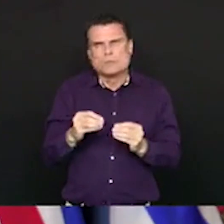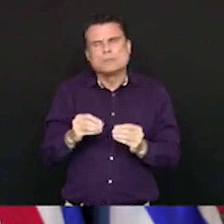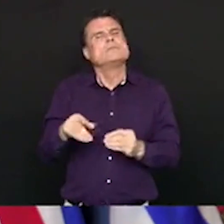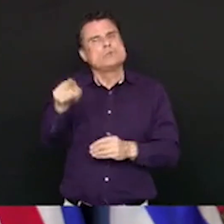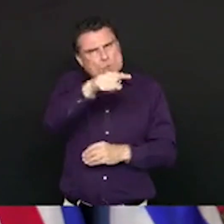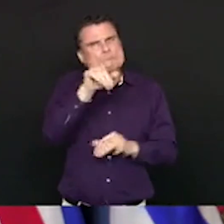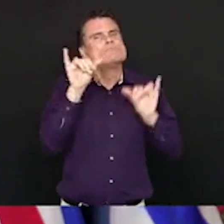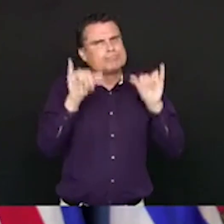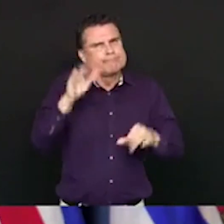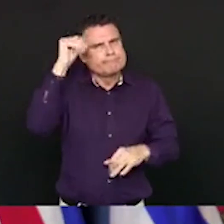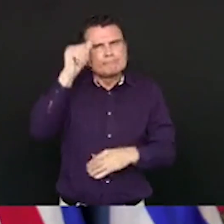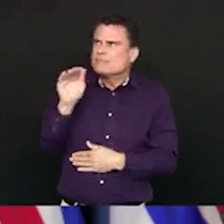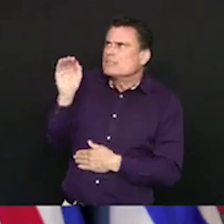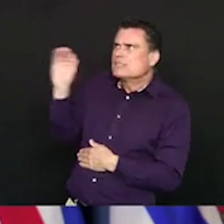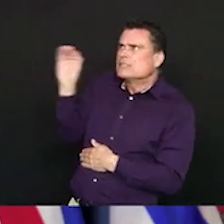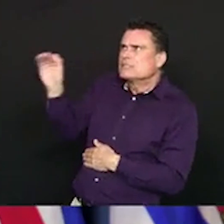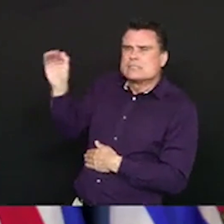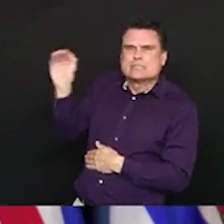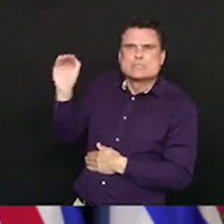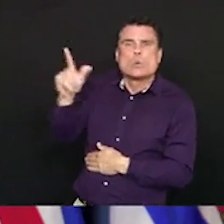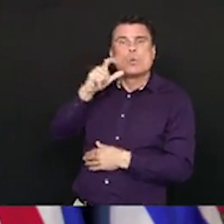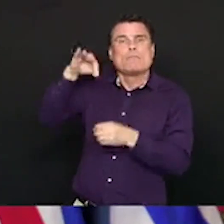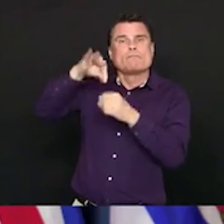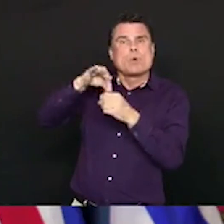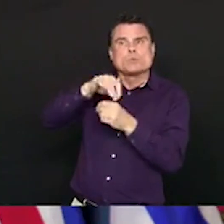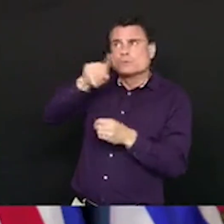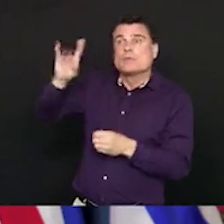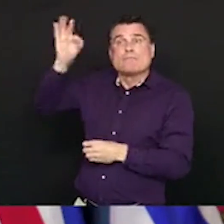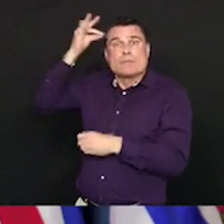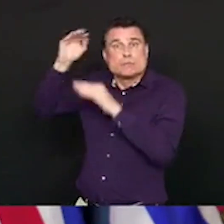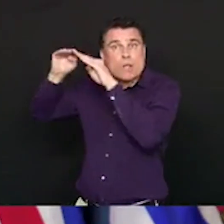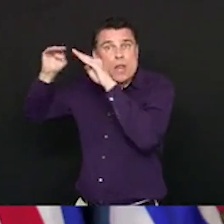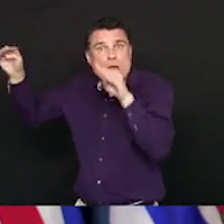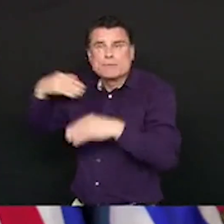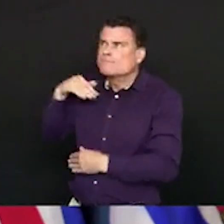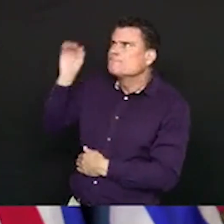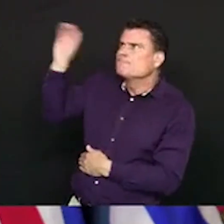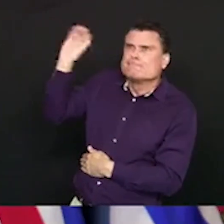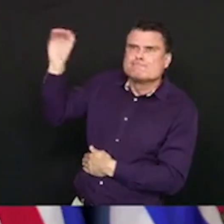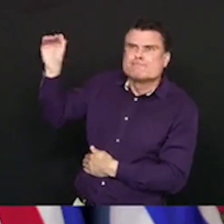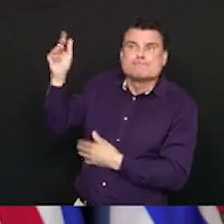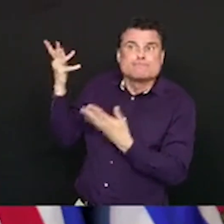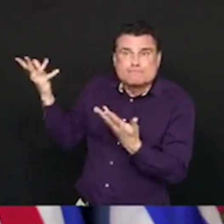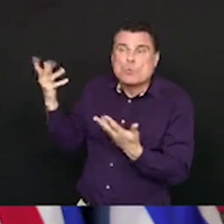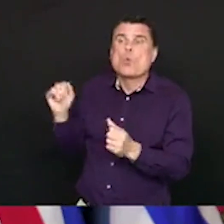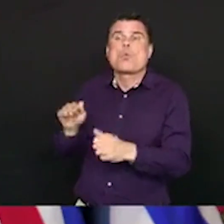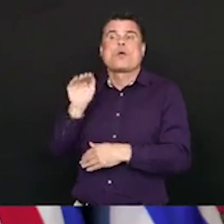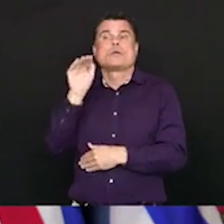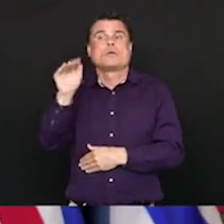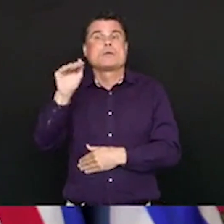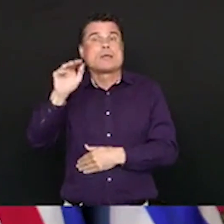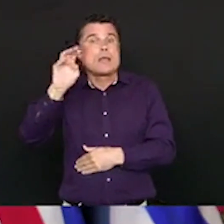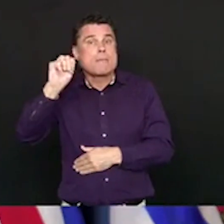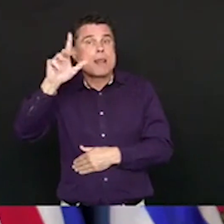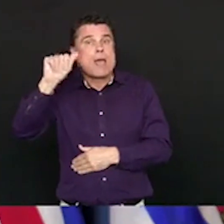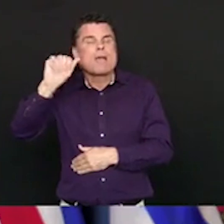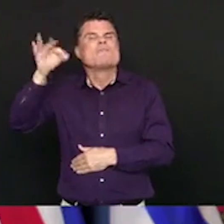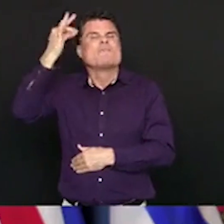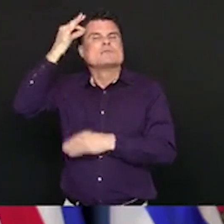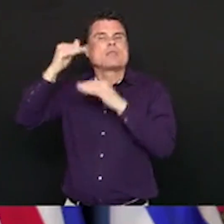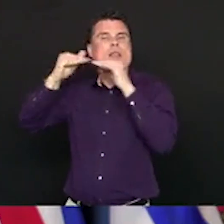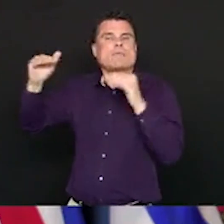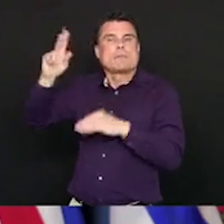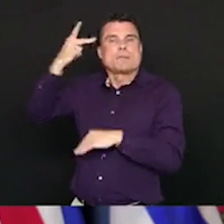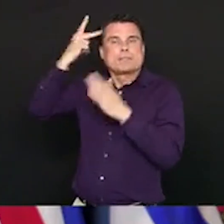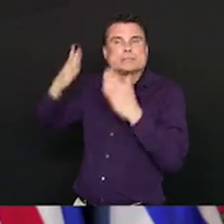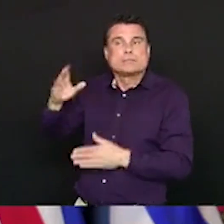level, certainly approach your MLA, certainly approach your council or your mayor or your regional district. The only way we can build the programs